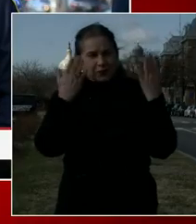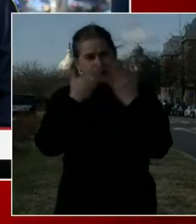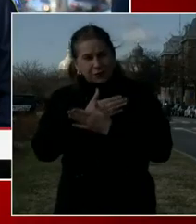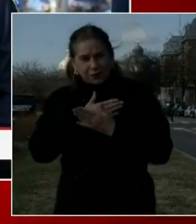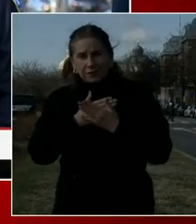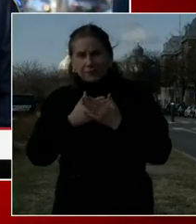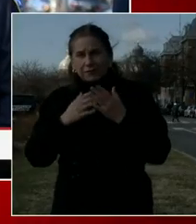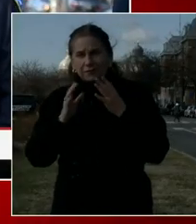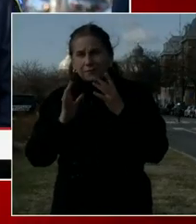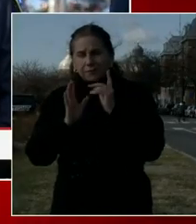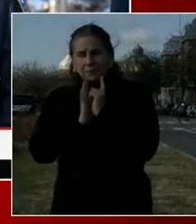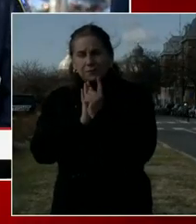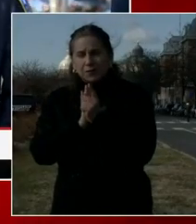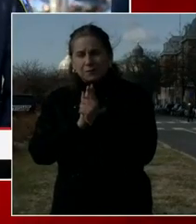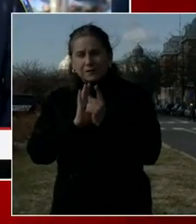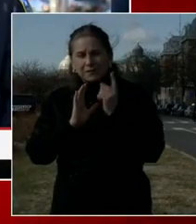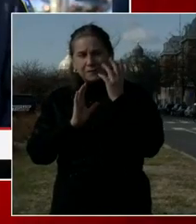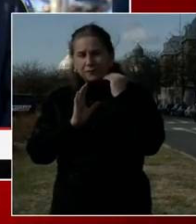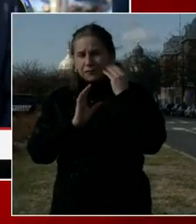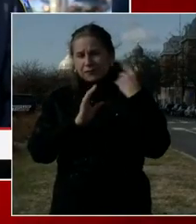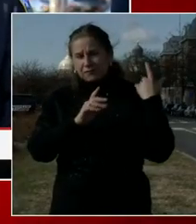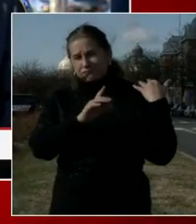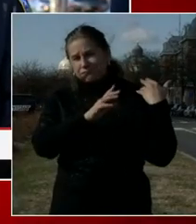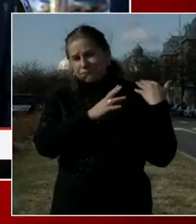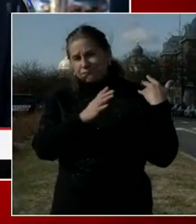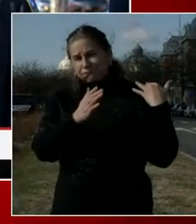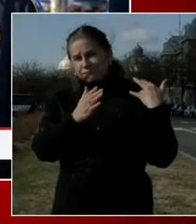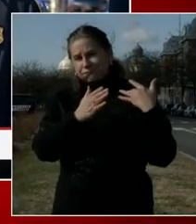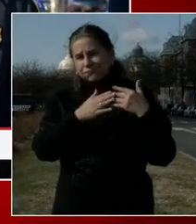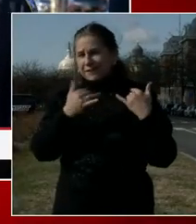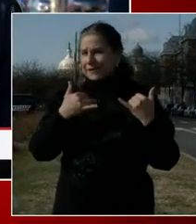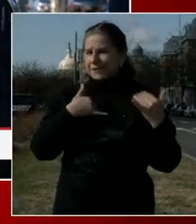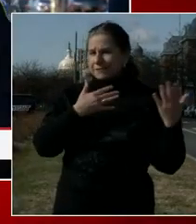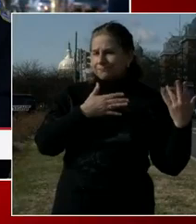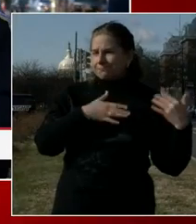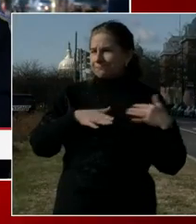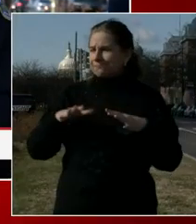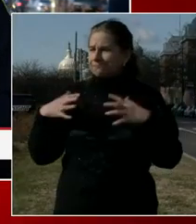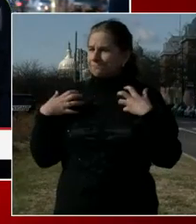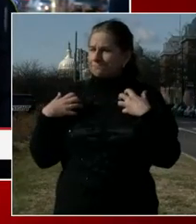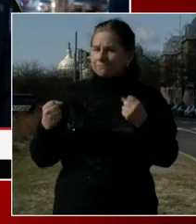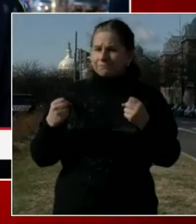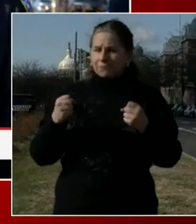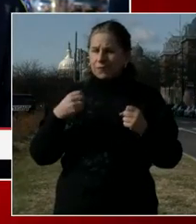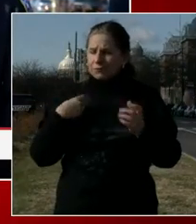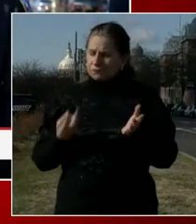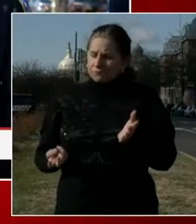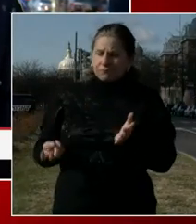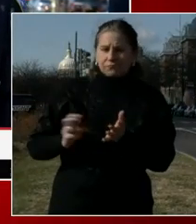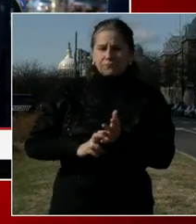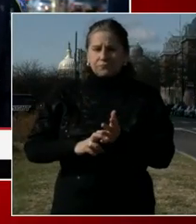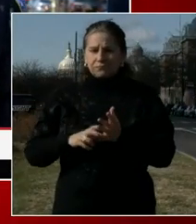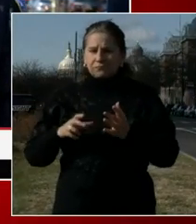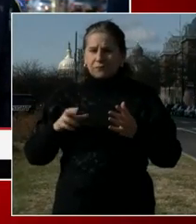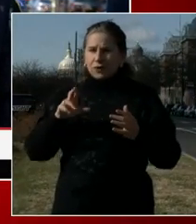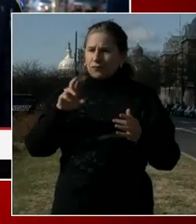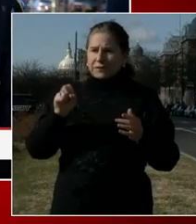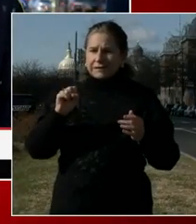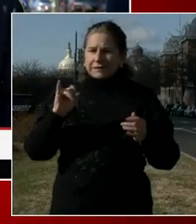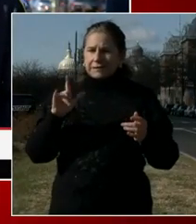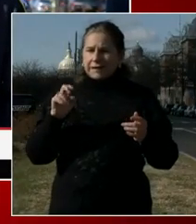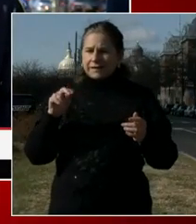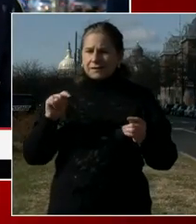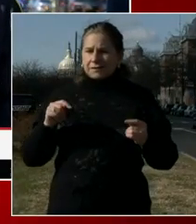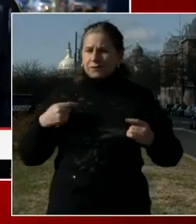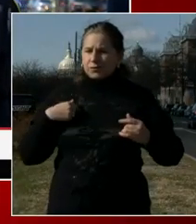we've also witnessed how resilient we are as a people. Americans still deserve